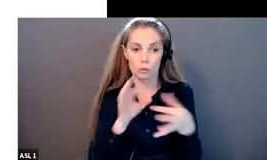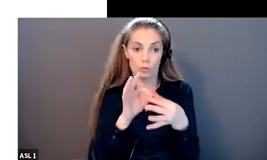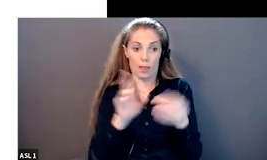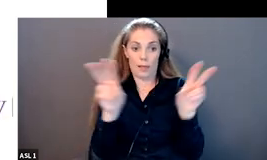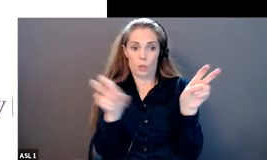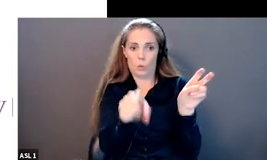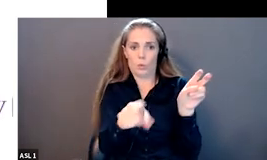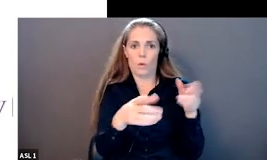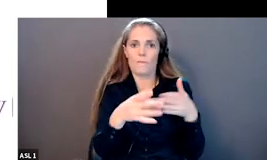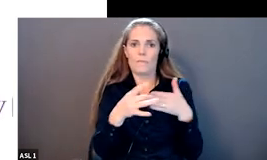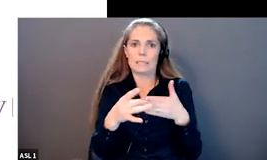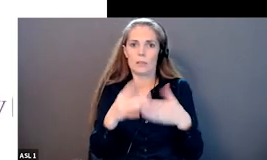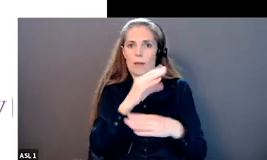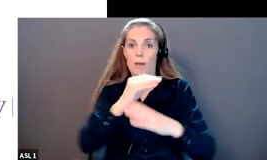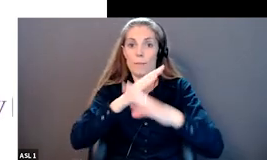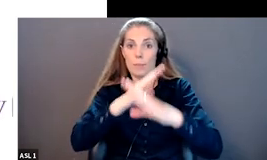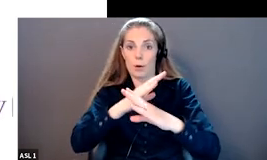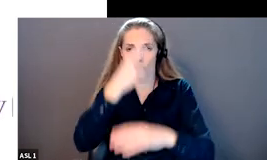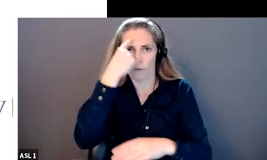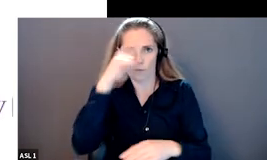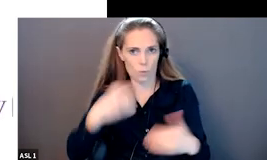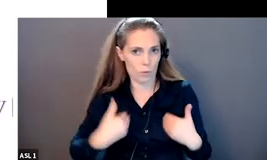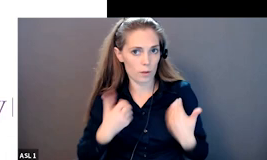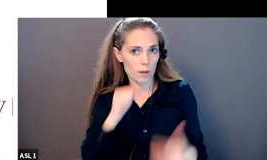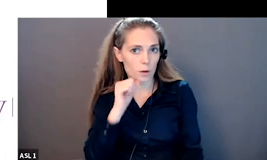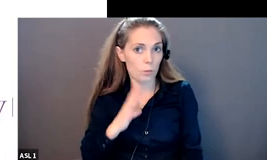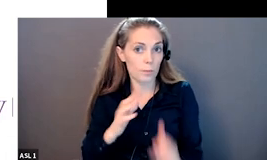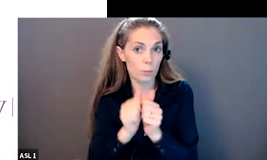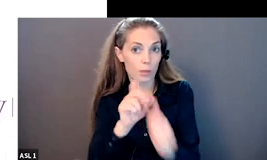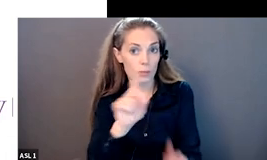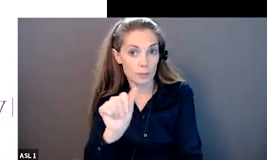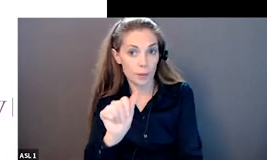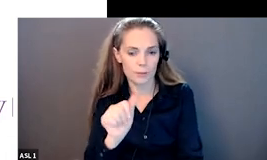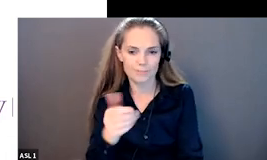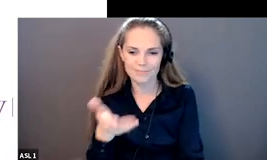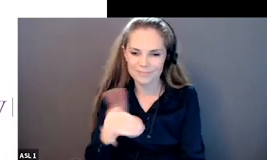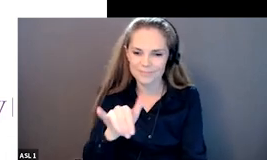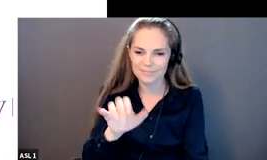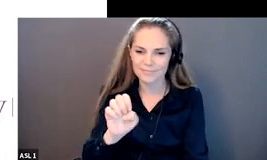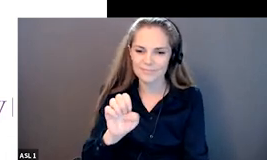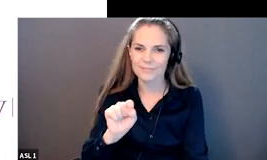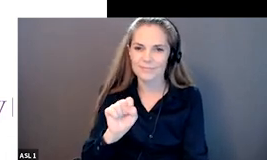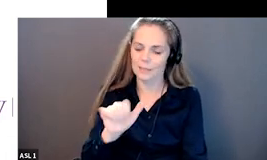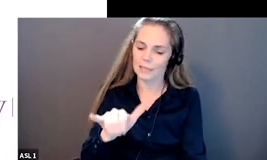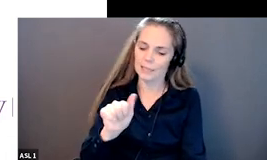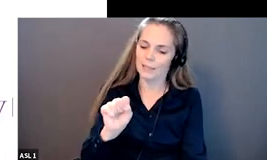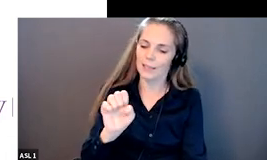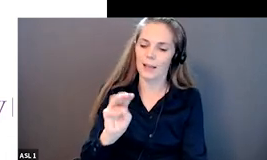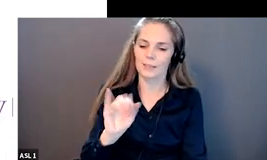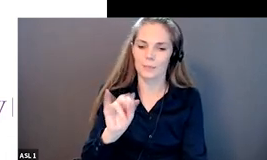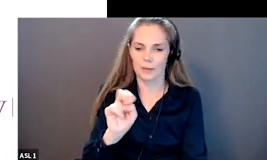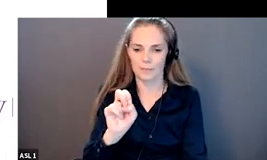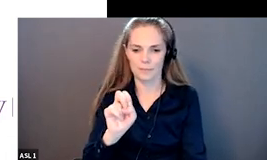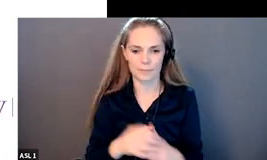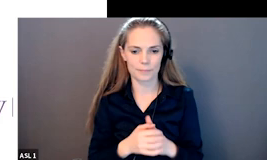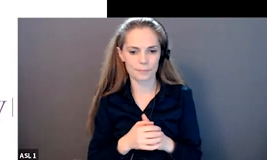thank you so uh sorry so when we worked with these youth uh